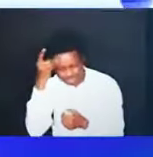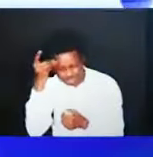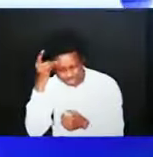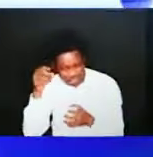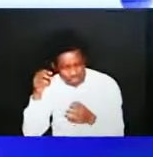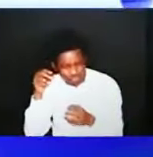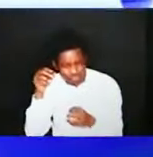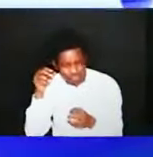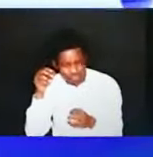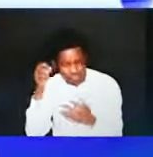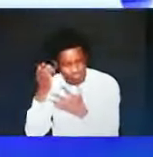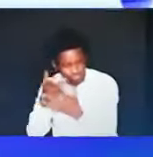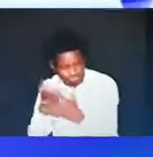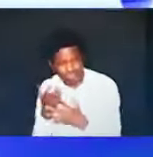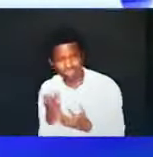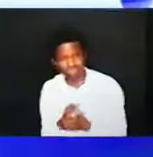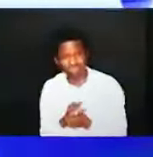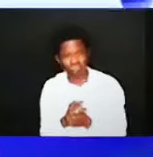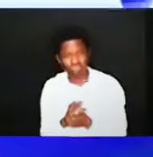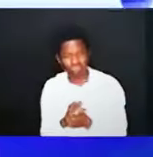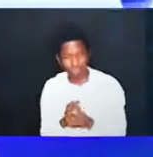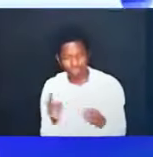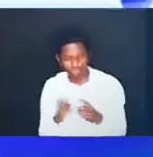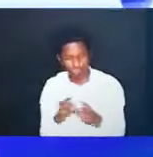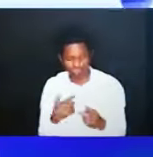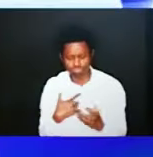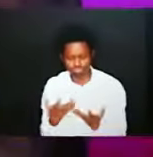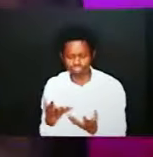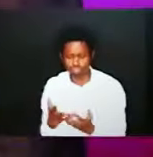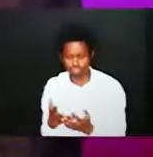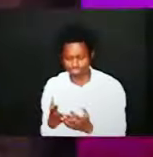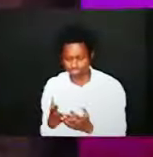and i decided to cast the spirit out